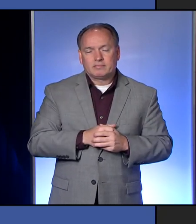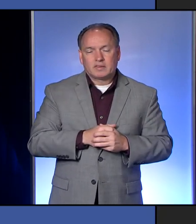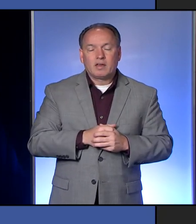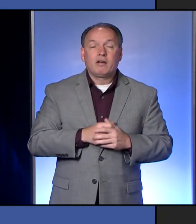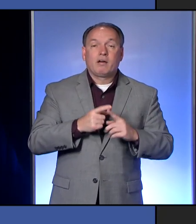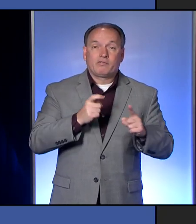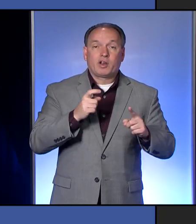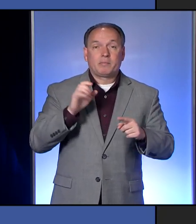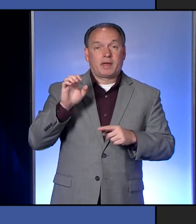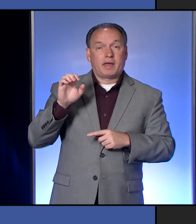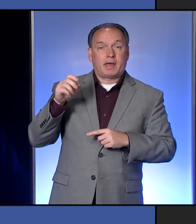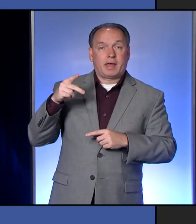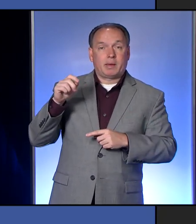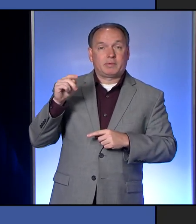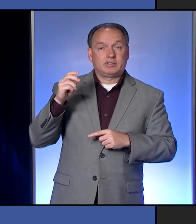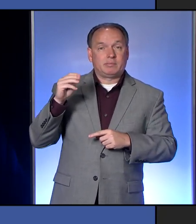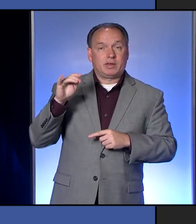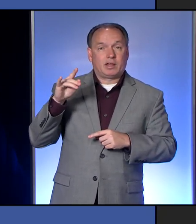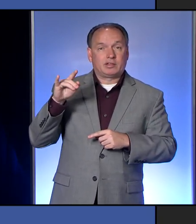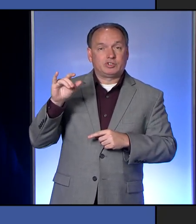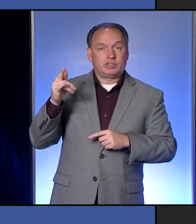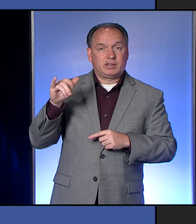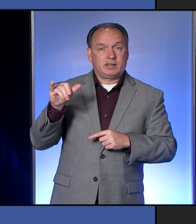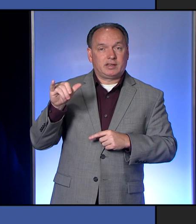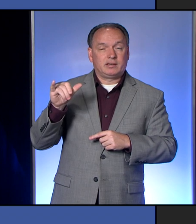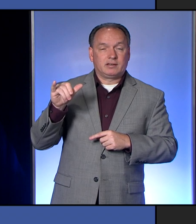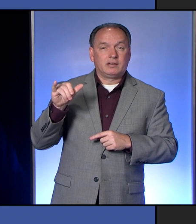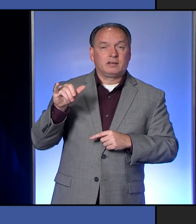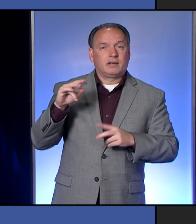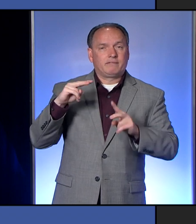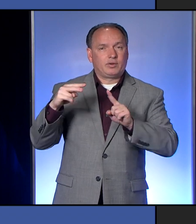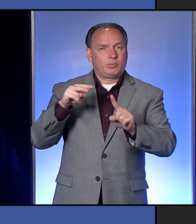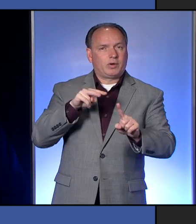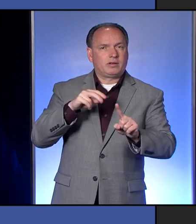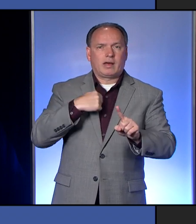From an epidemiology viewpoint, I am not surprised, correct?